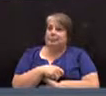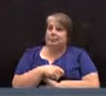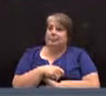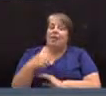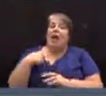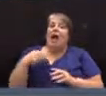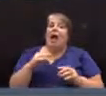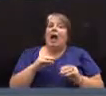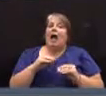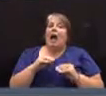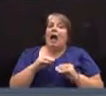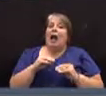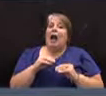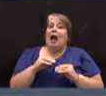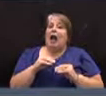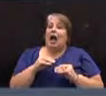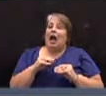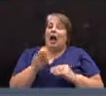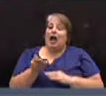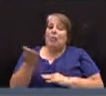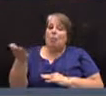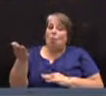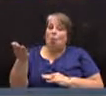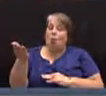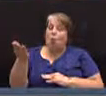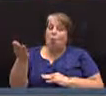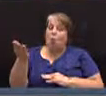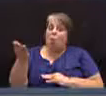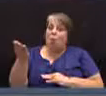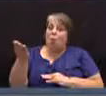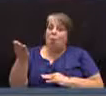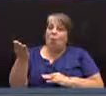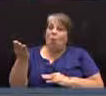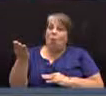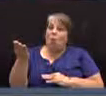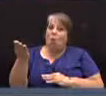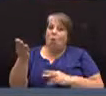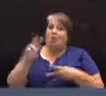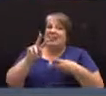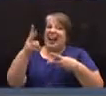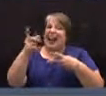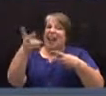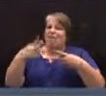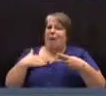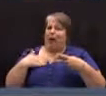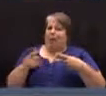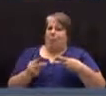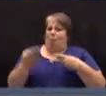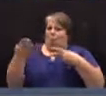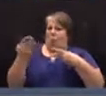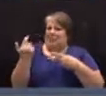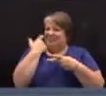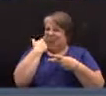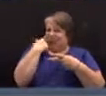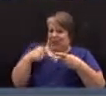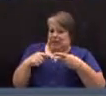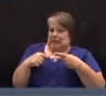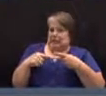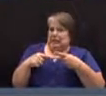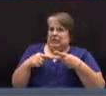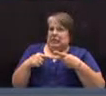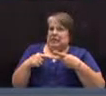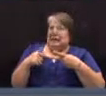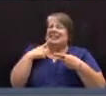I move, like, in the second half of that earlier proposal, but that we... I think we should